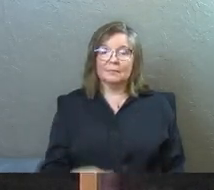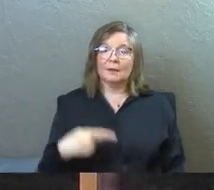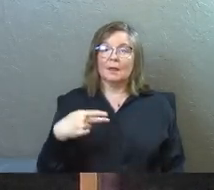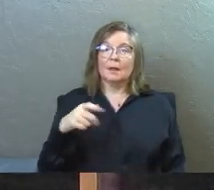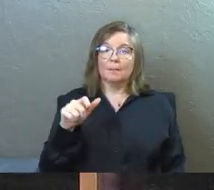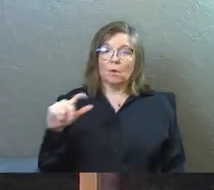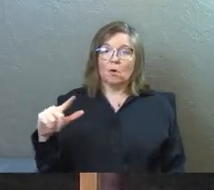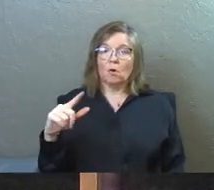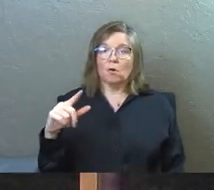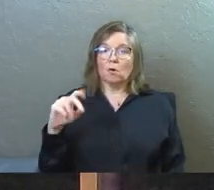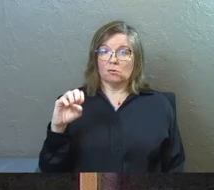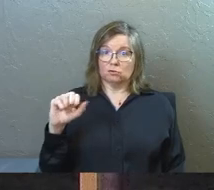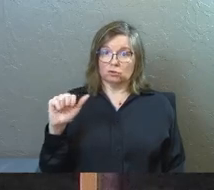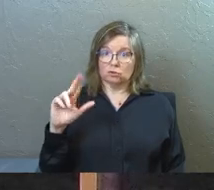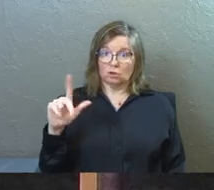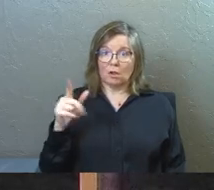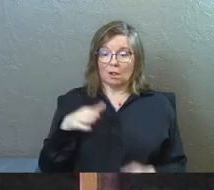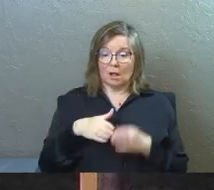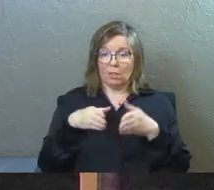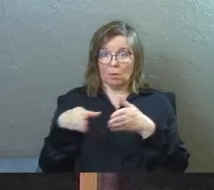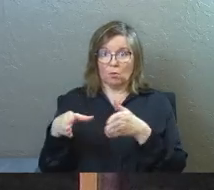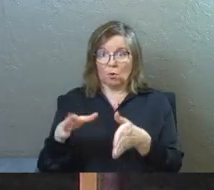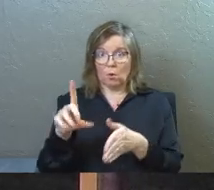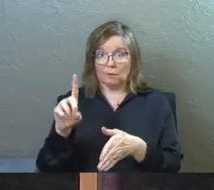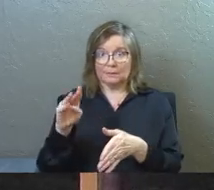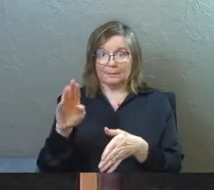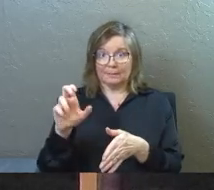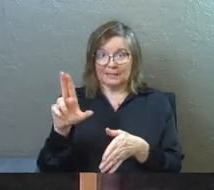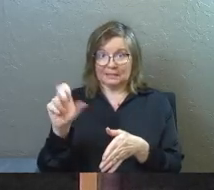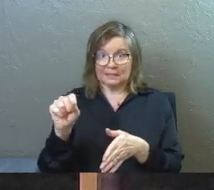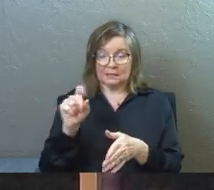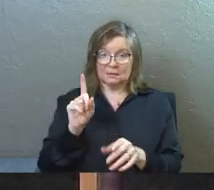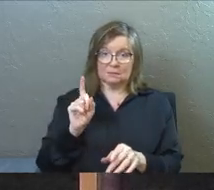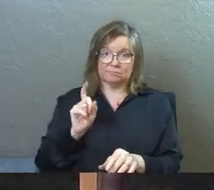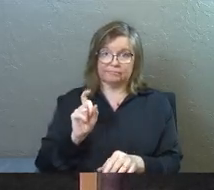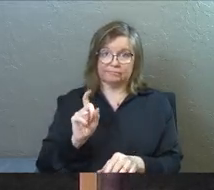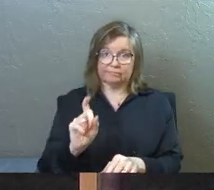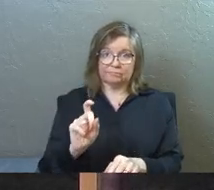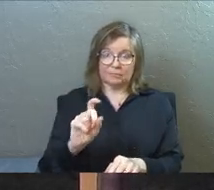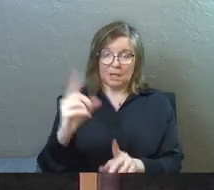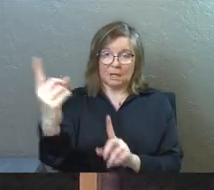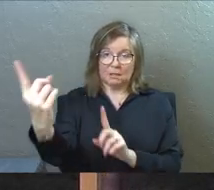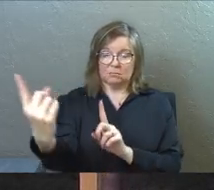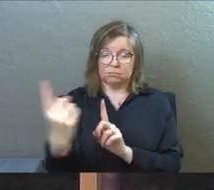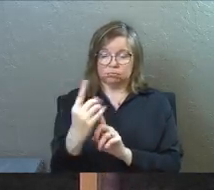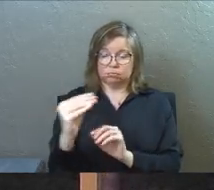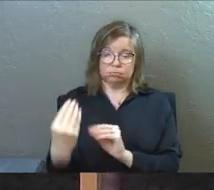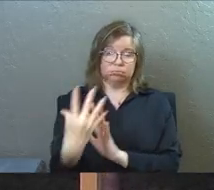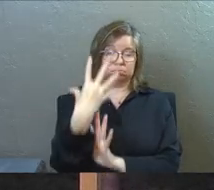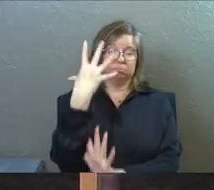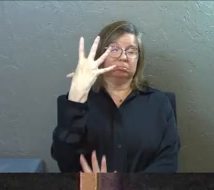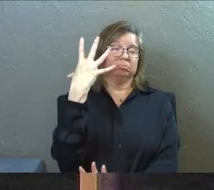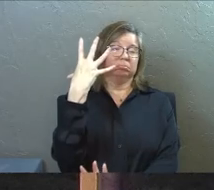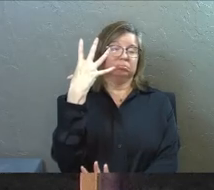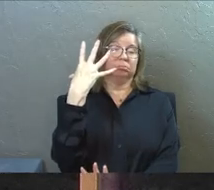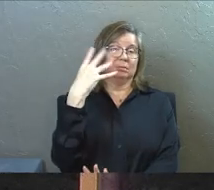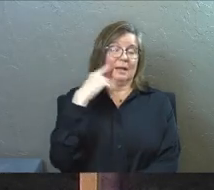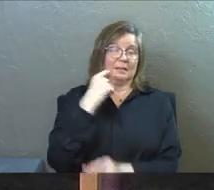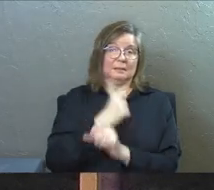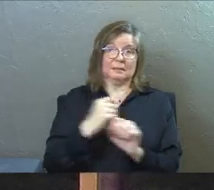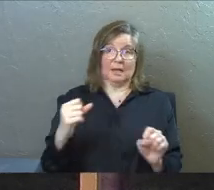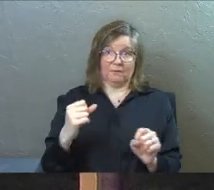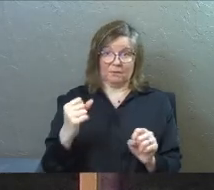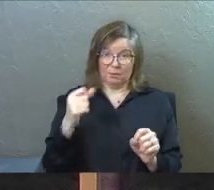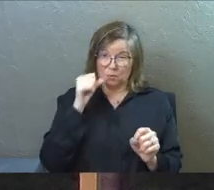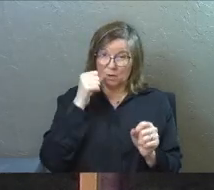Paul saw on the Damascus road and Jesus comes and shines a light at him and blinds him actually and saves him on the